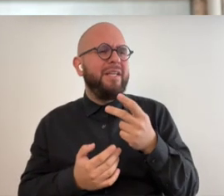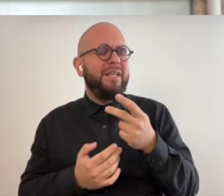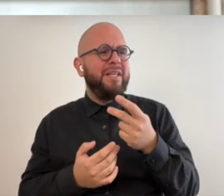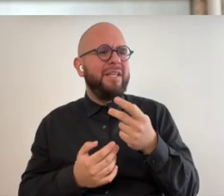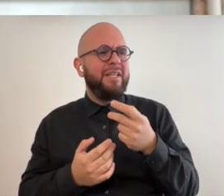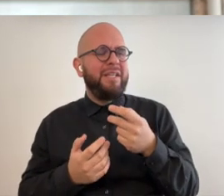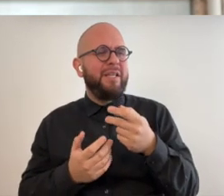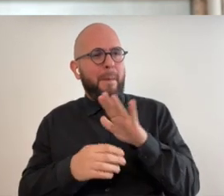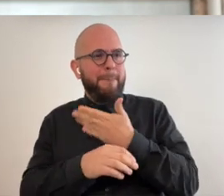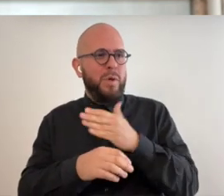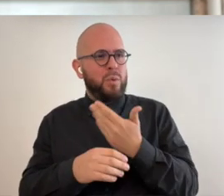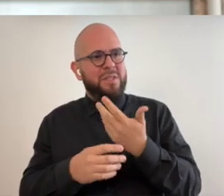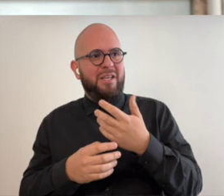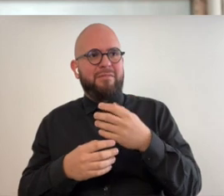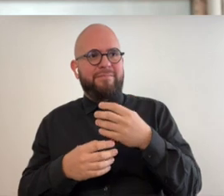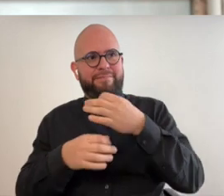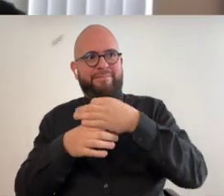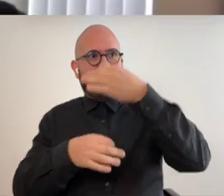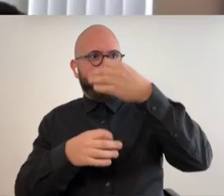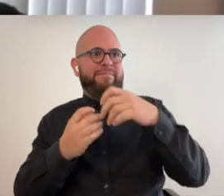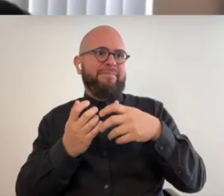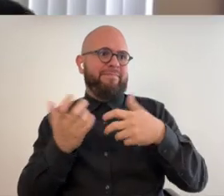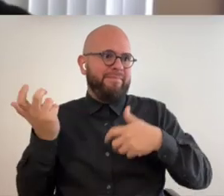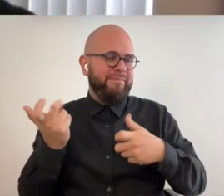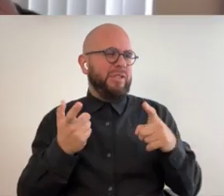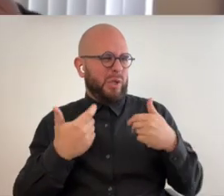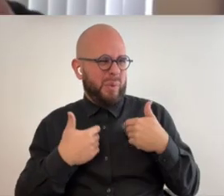musical instruments do you have in your home oh my god about